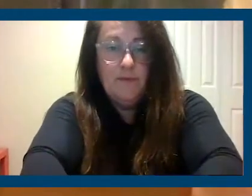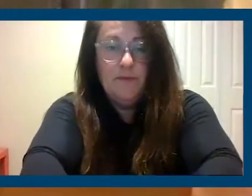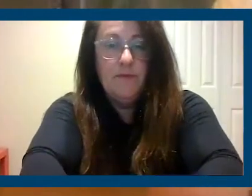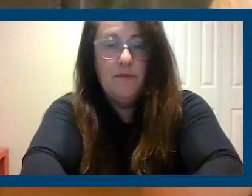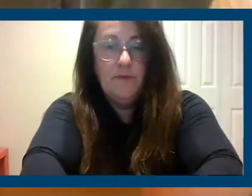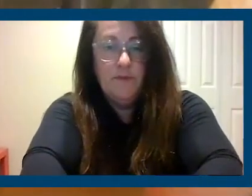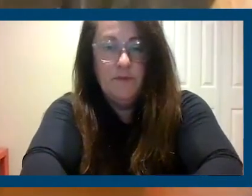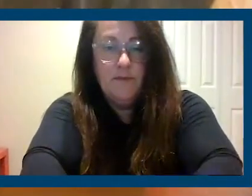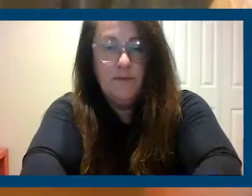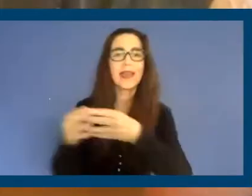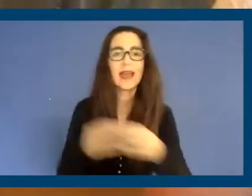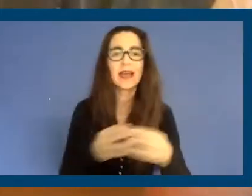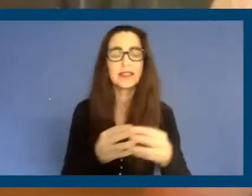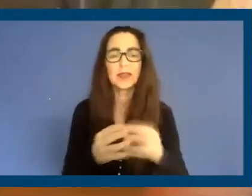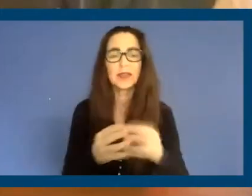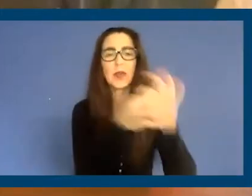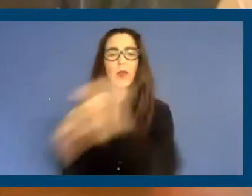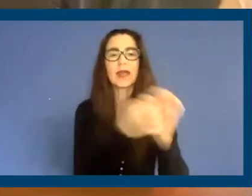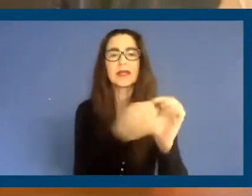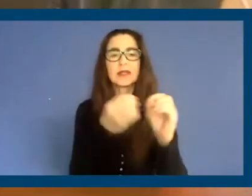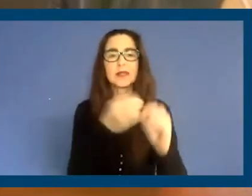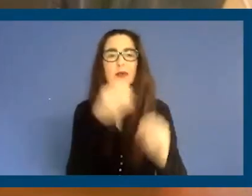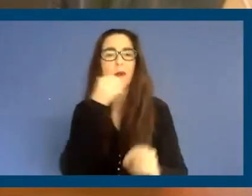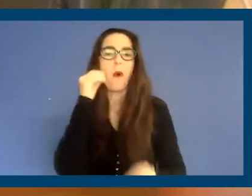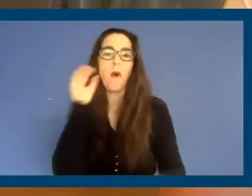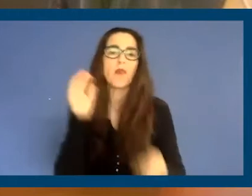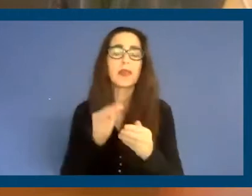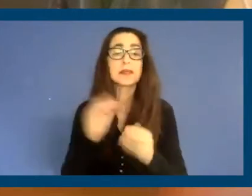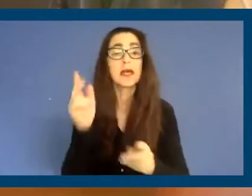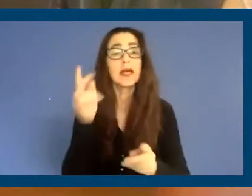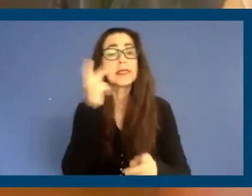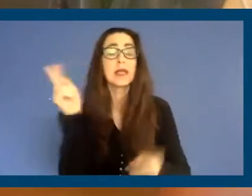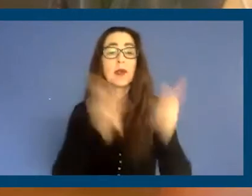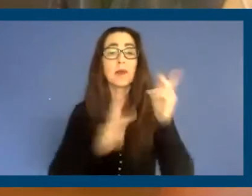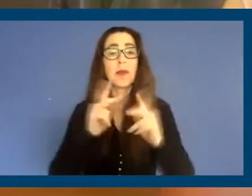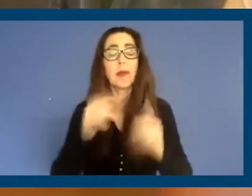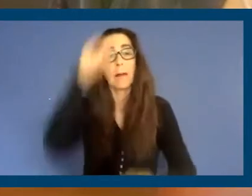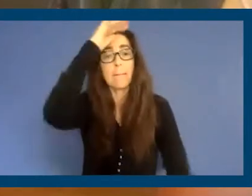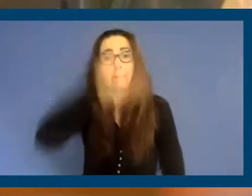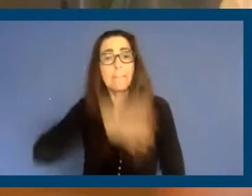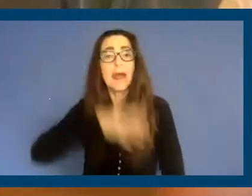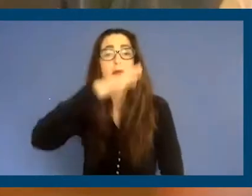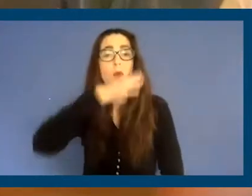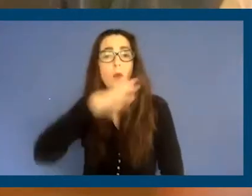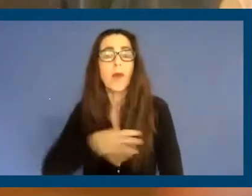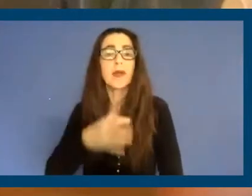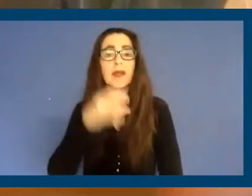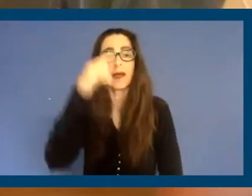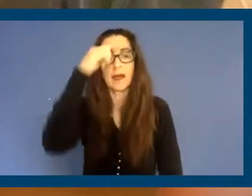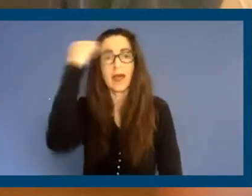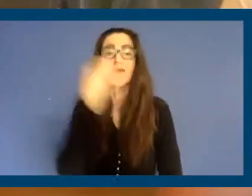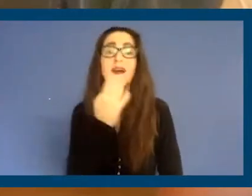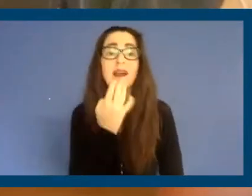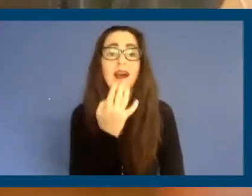it comes to homelessness. And increasingly, I see people of color, men of color, and women of color, again,